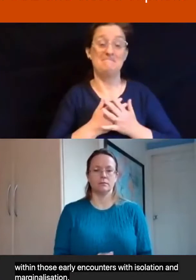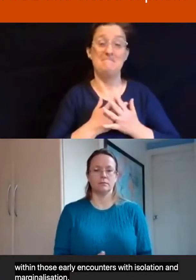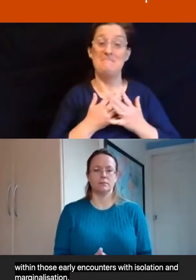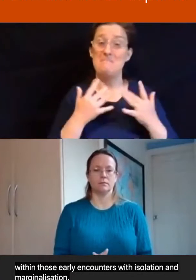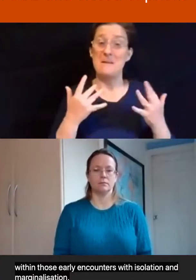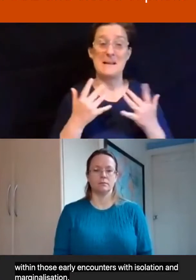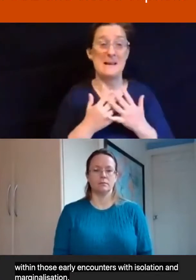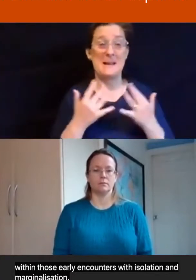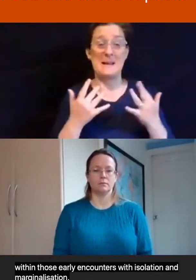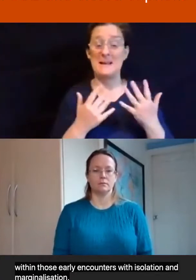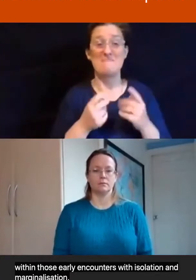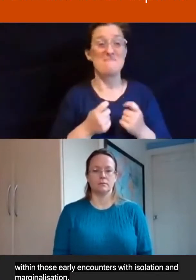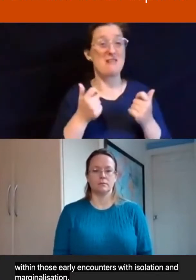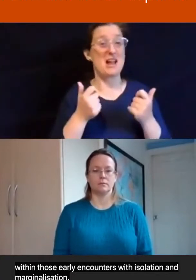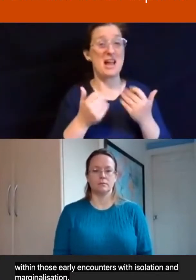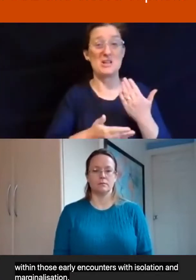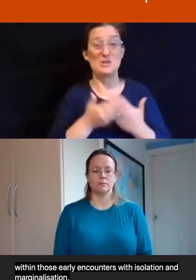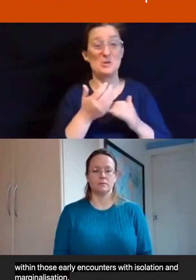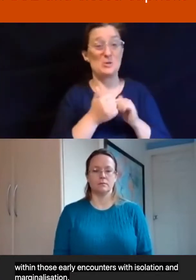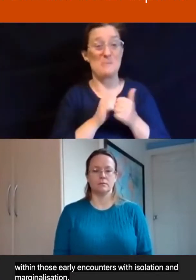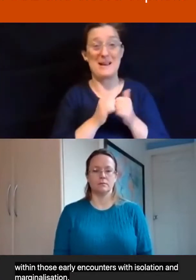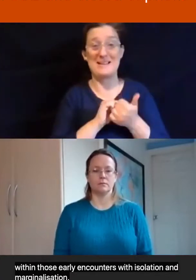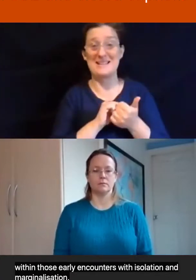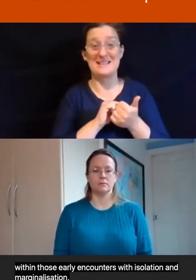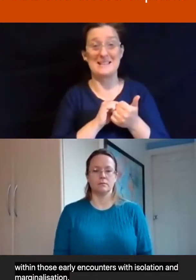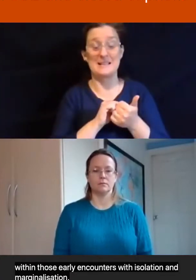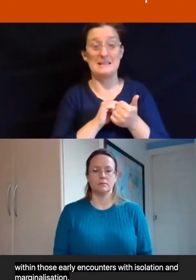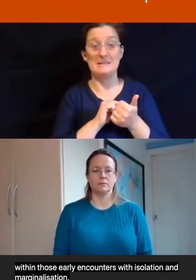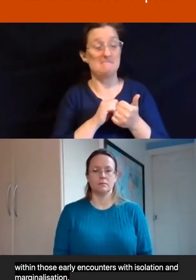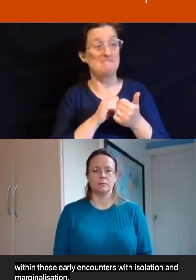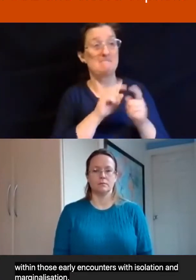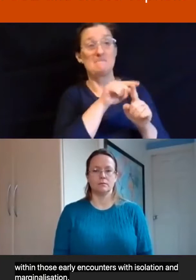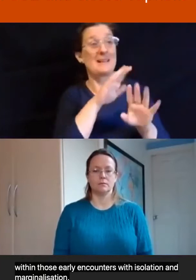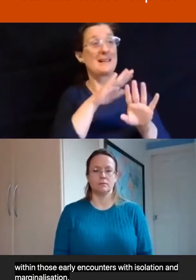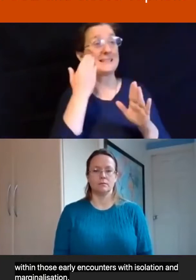new companions, the like of which I didn't know existed.